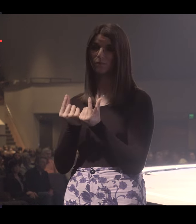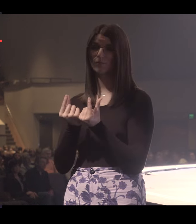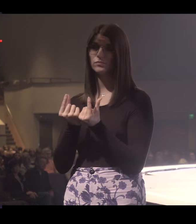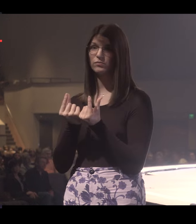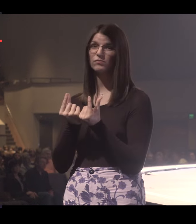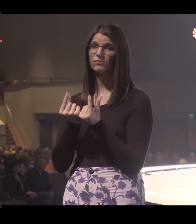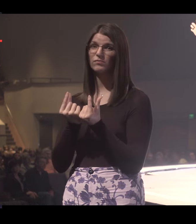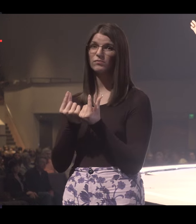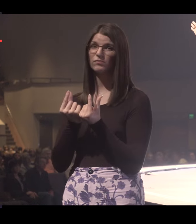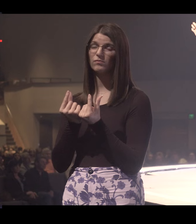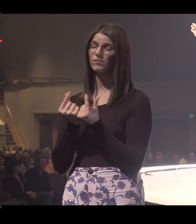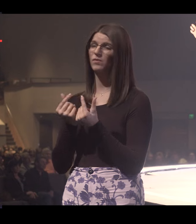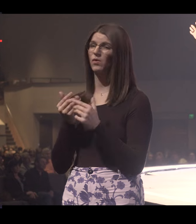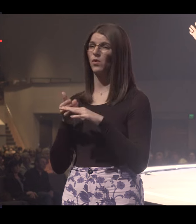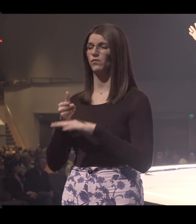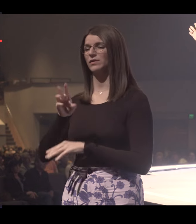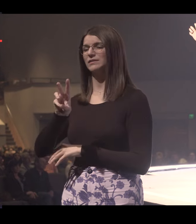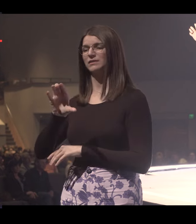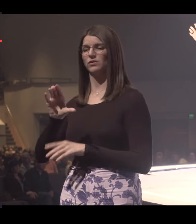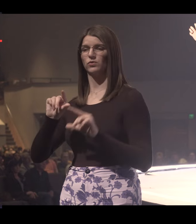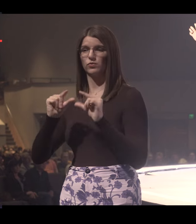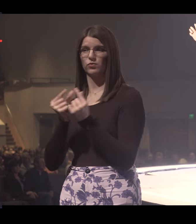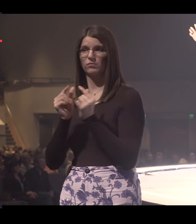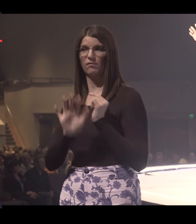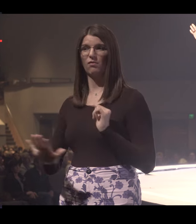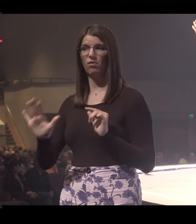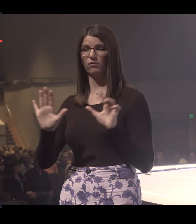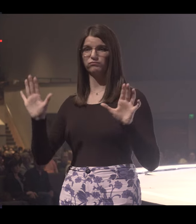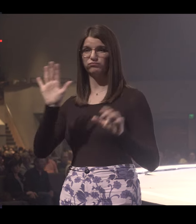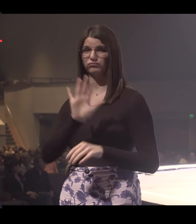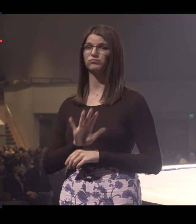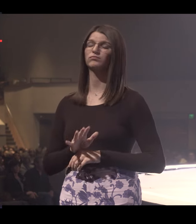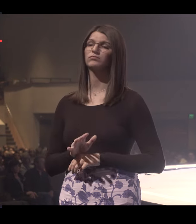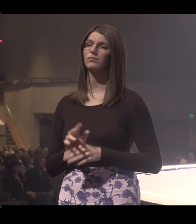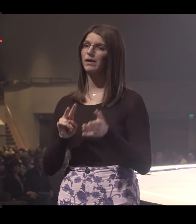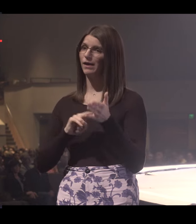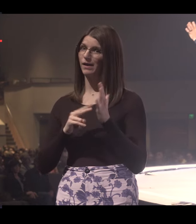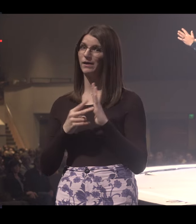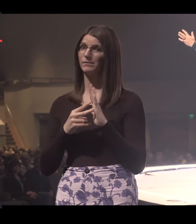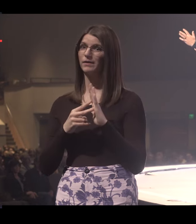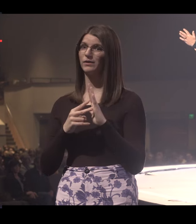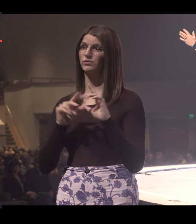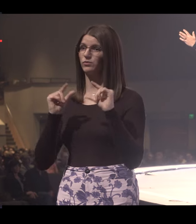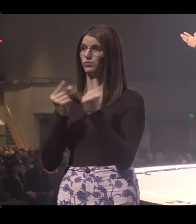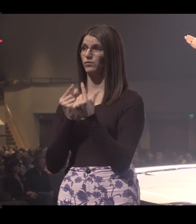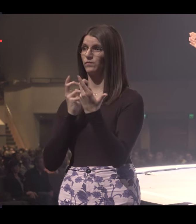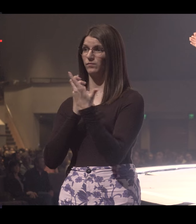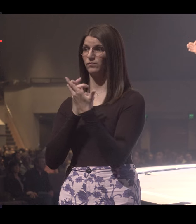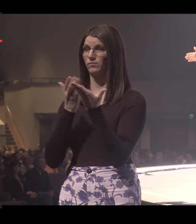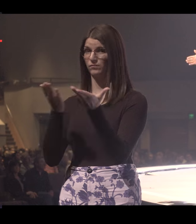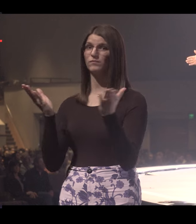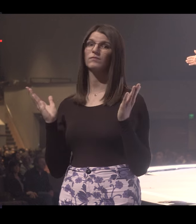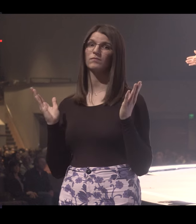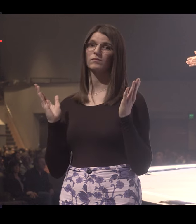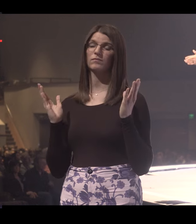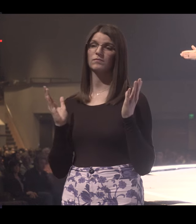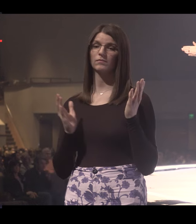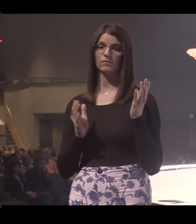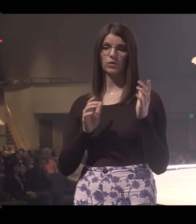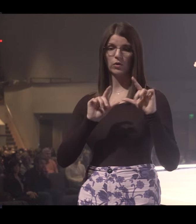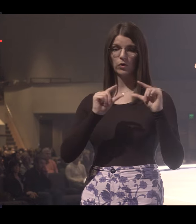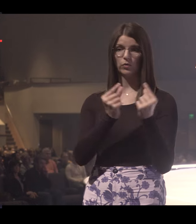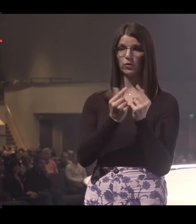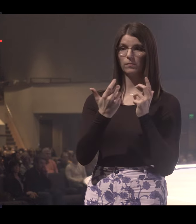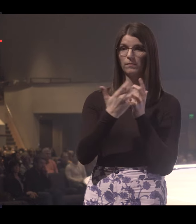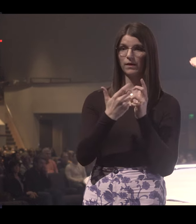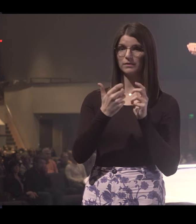with over 600 groups across the valley, which means there's a group for everyone. Now, not every group